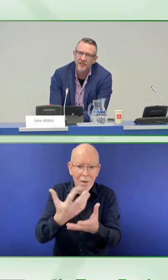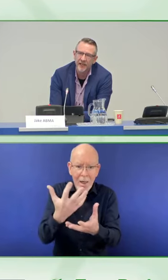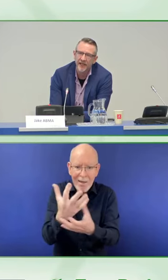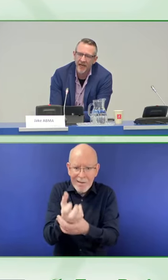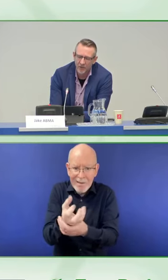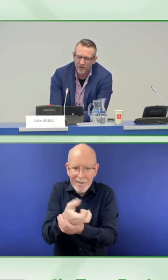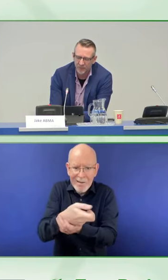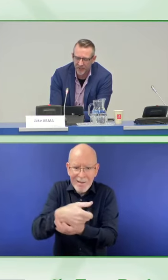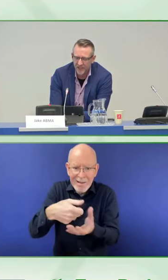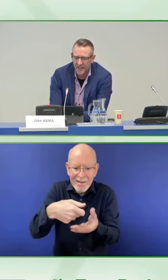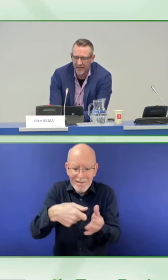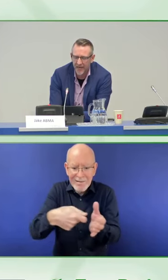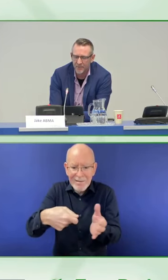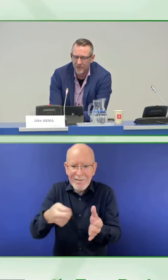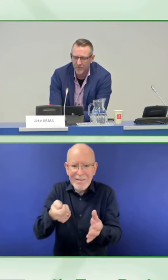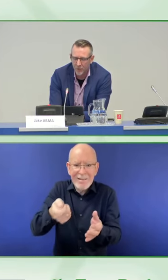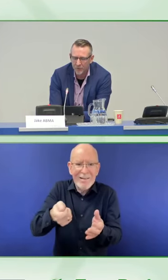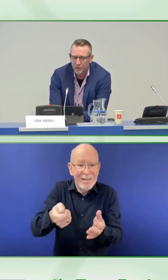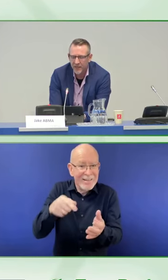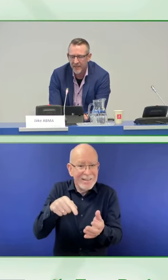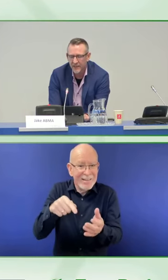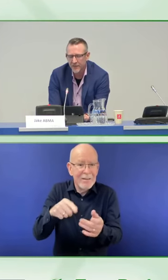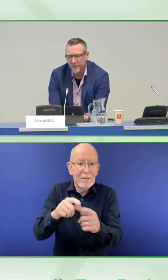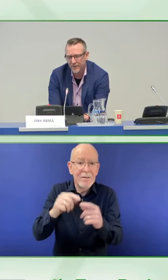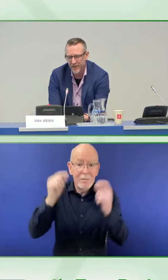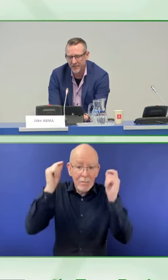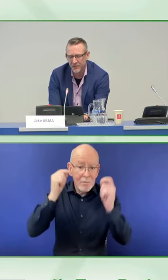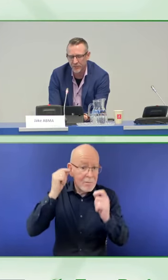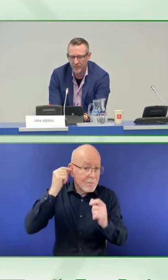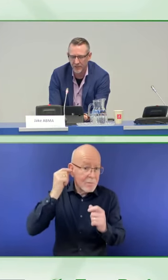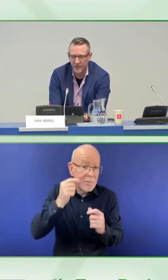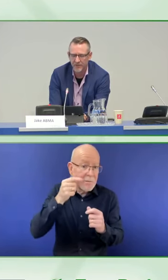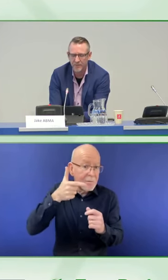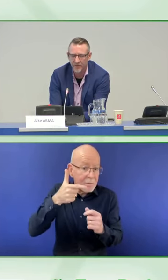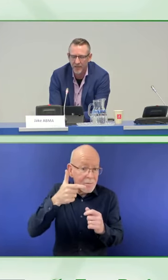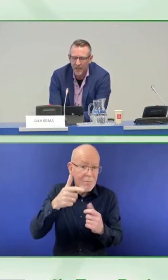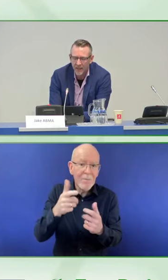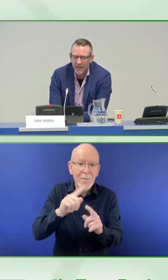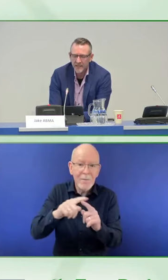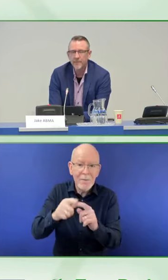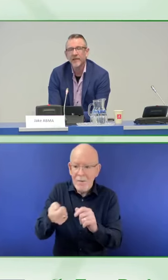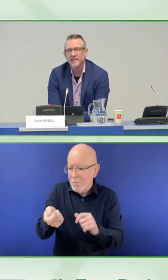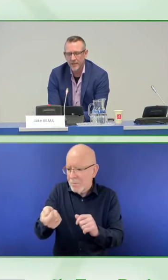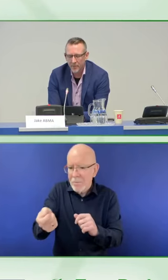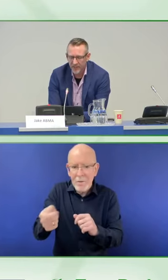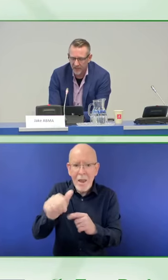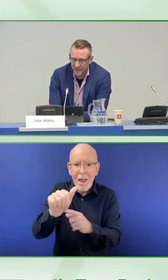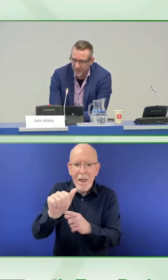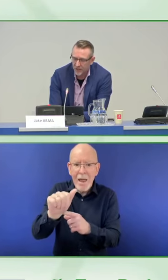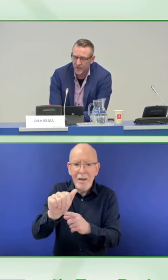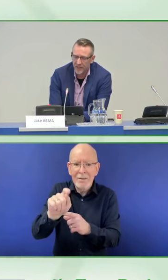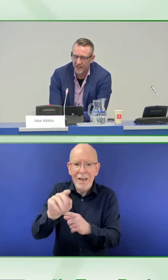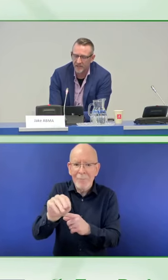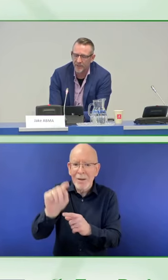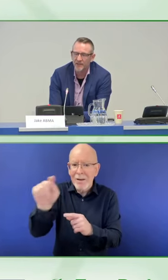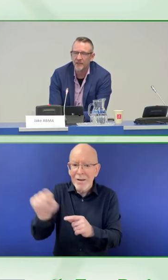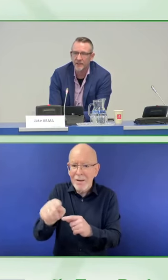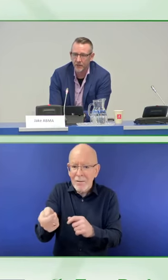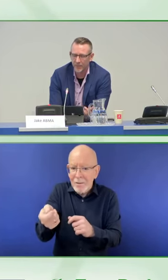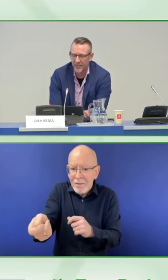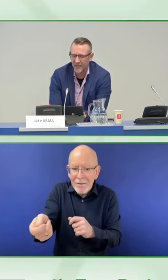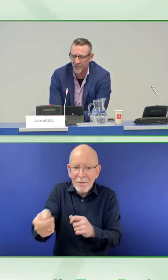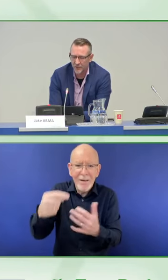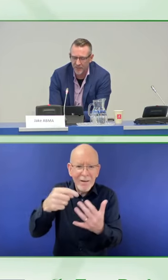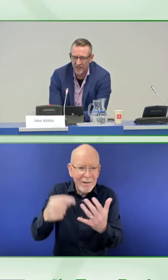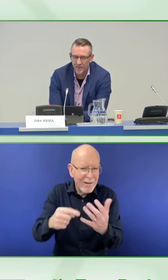organization encounter bridging gaps of truly inclusive and accessible products? Seemingly simple, there are standards for accessibility